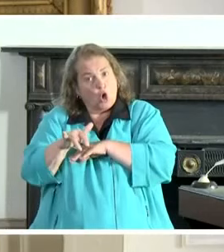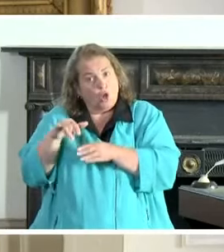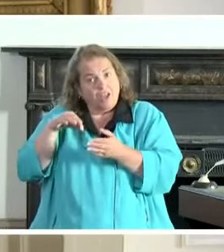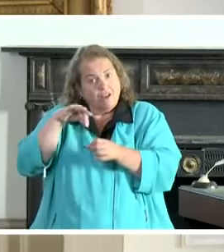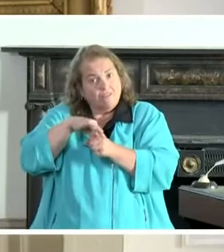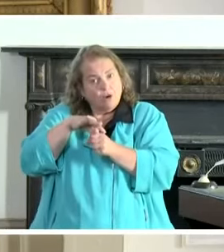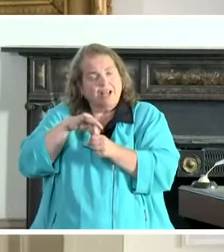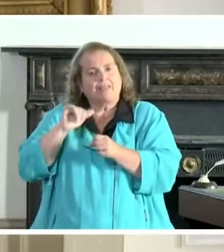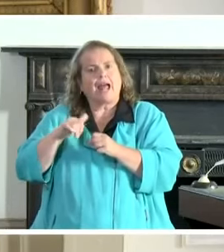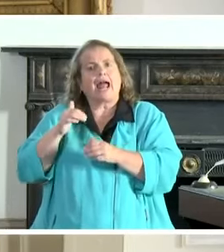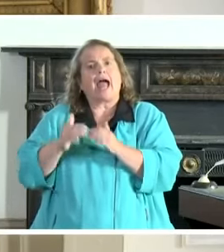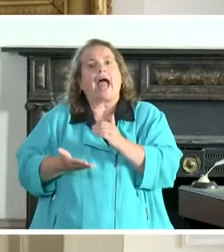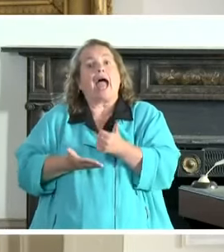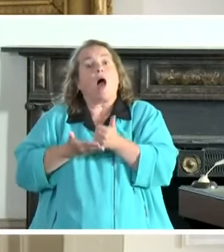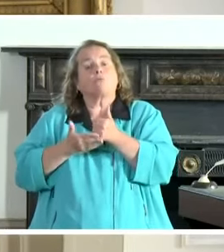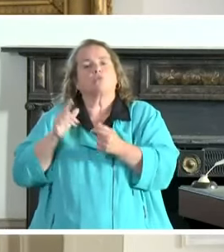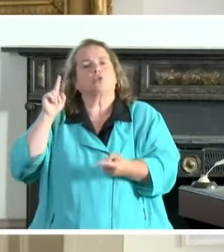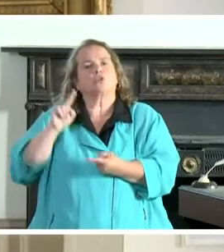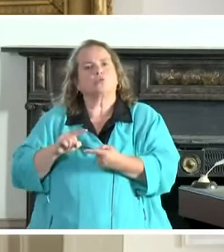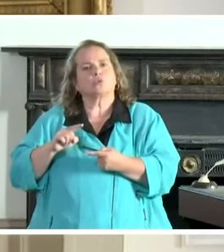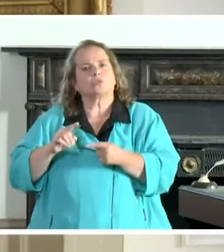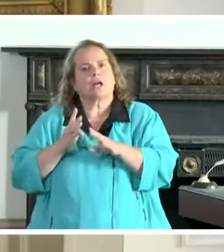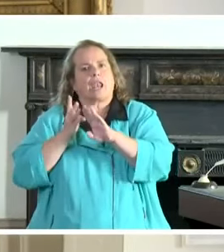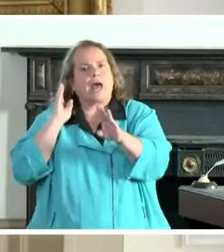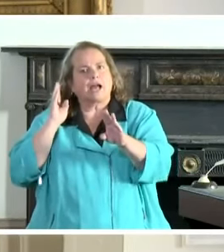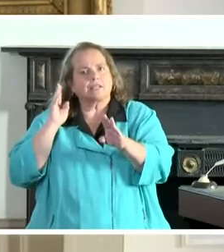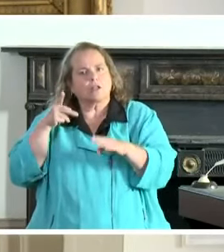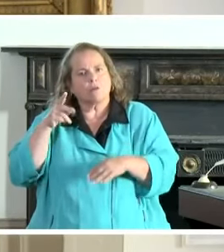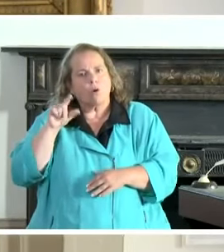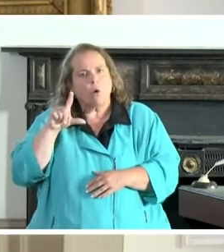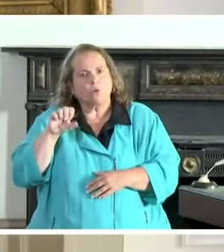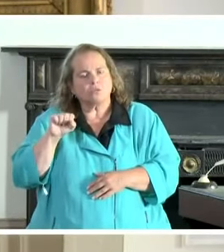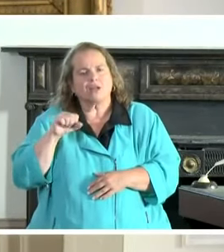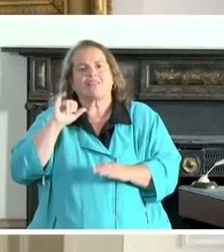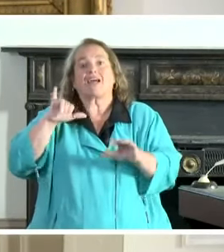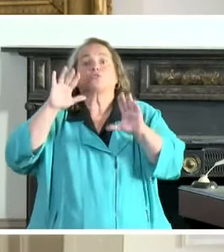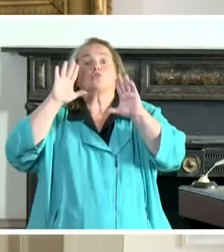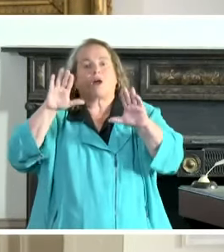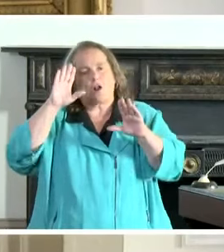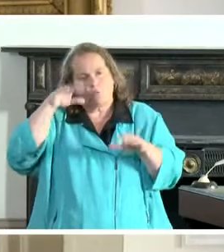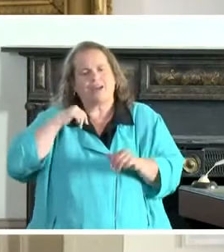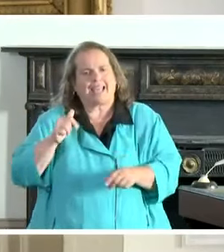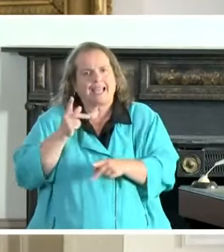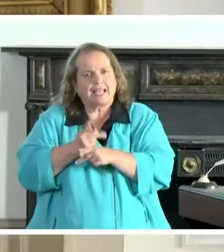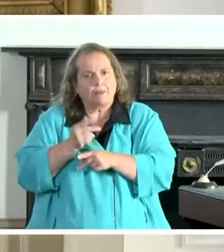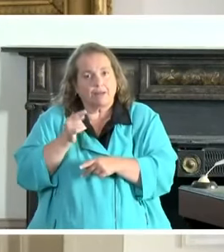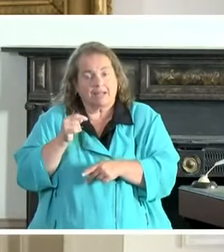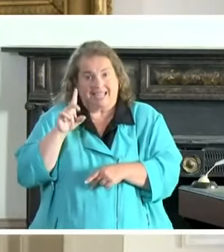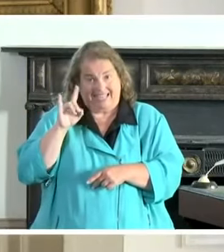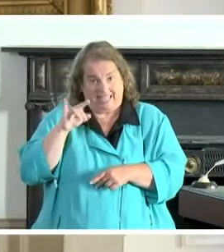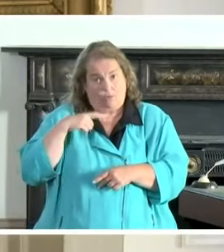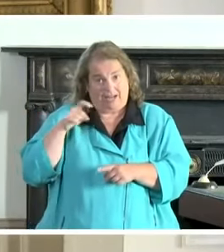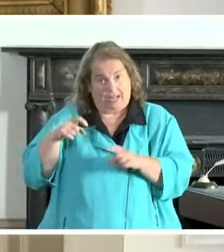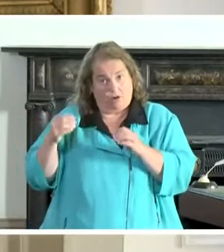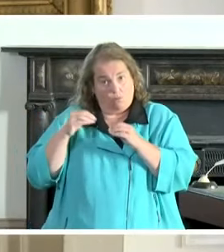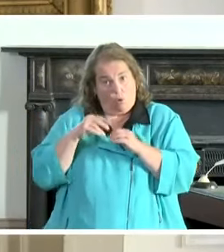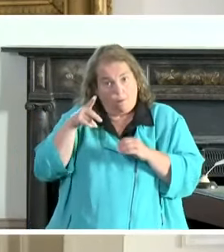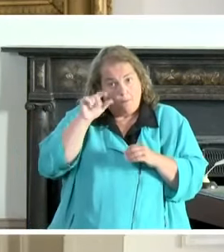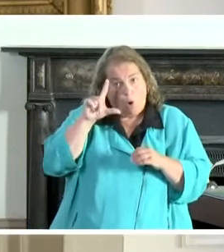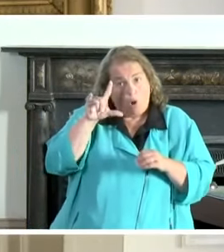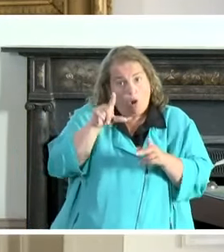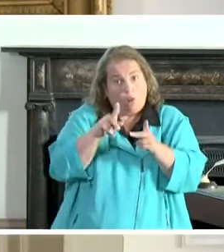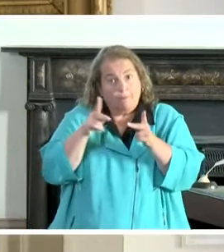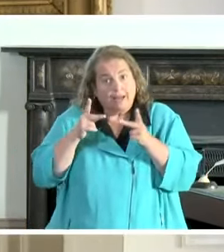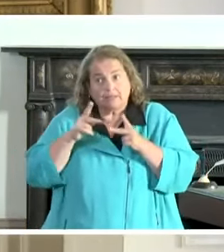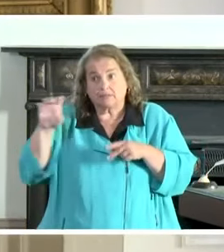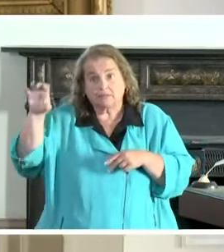that would have otherwise been at the polls. That's great. And I hope we can keep it forever. Did we need some more polling locations? Yes. But I got to